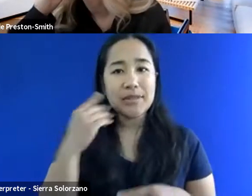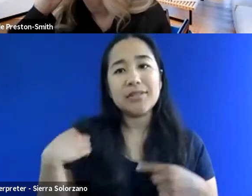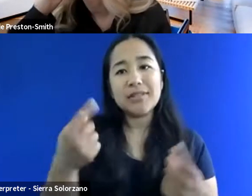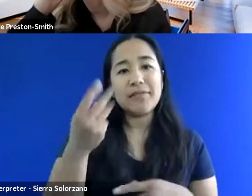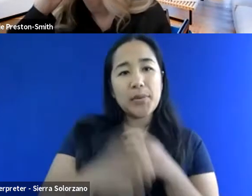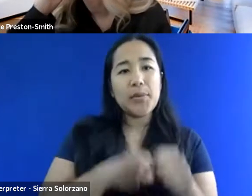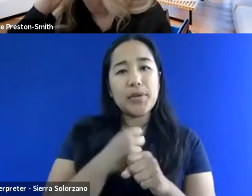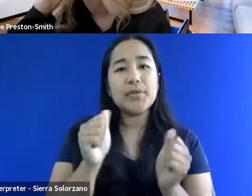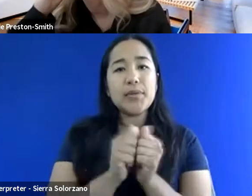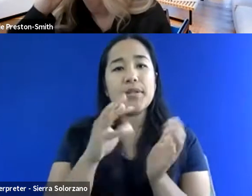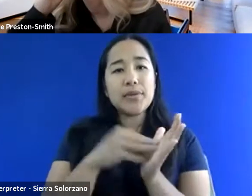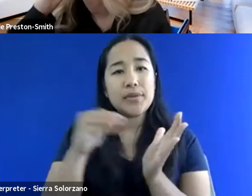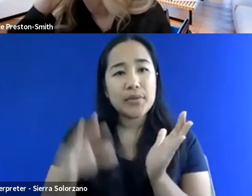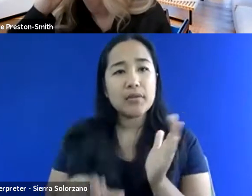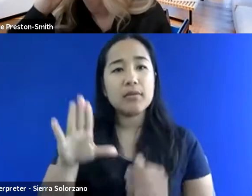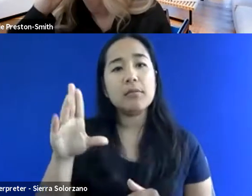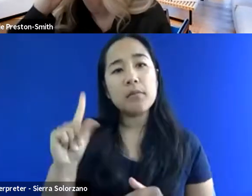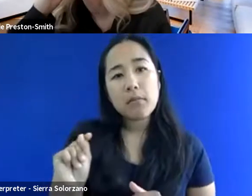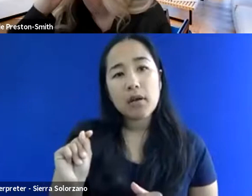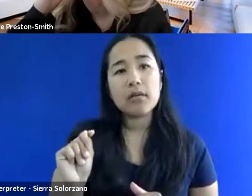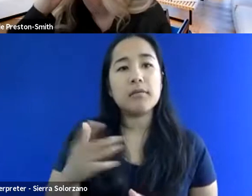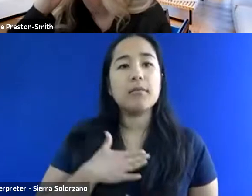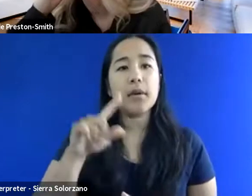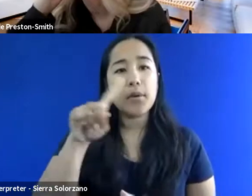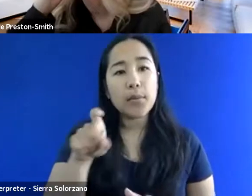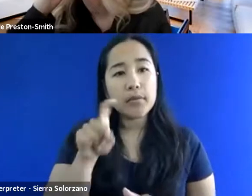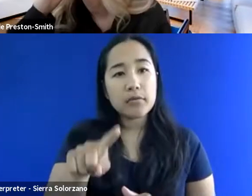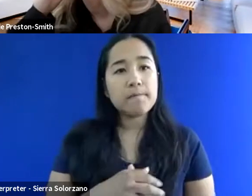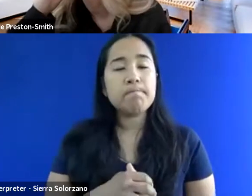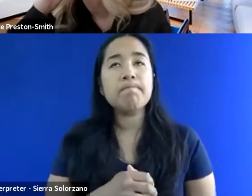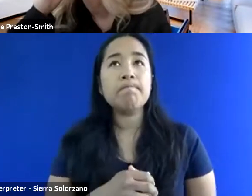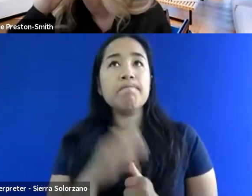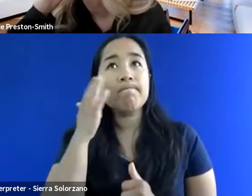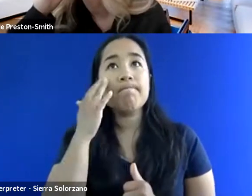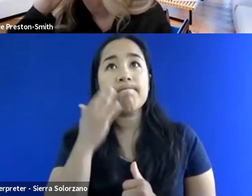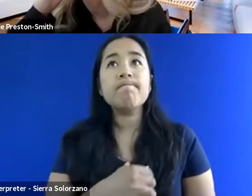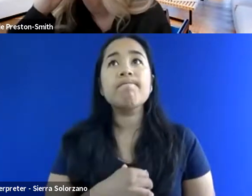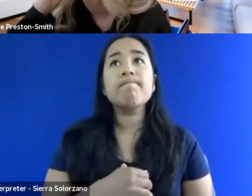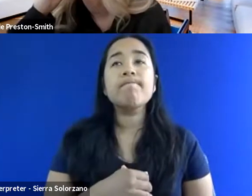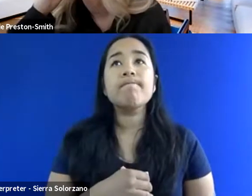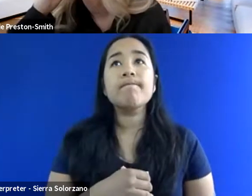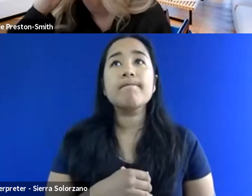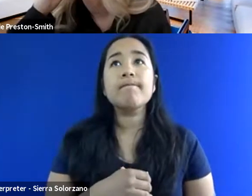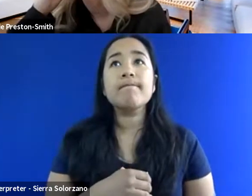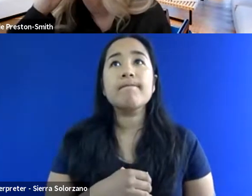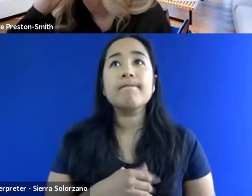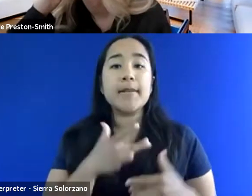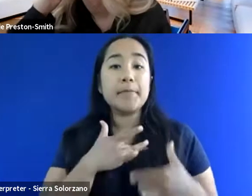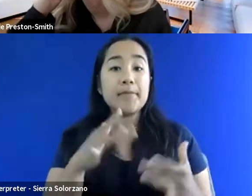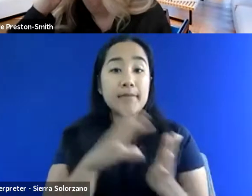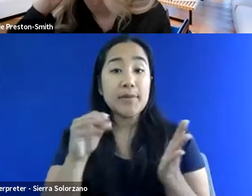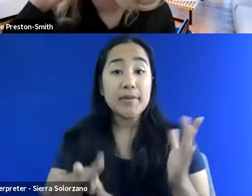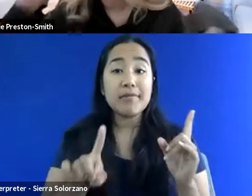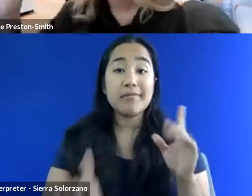students. But what my question is, is that, you know, a lot of times students, they come to class,